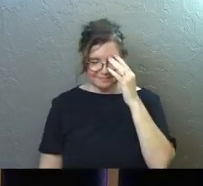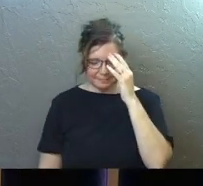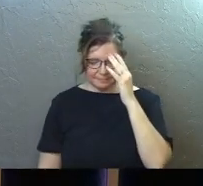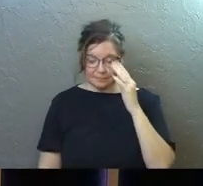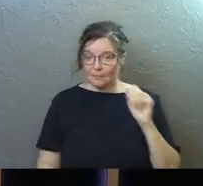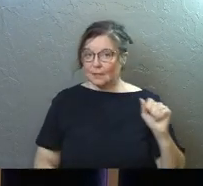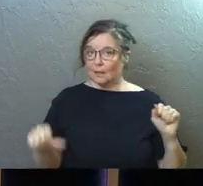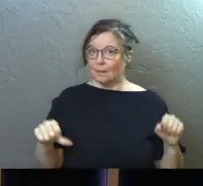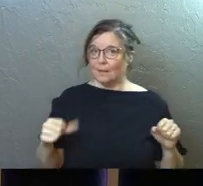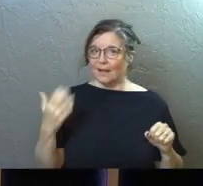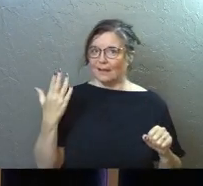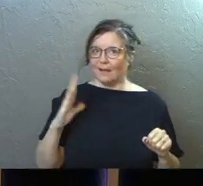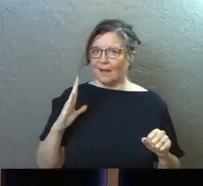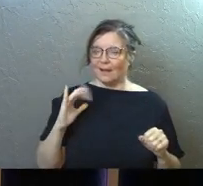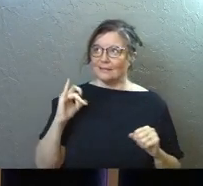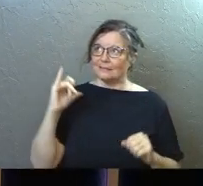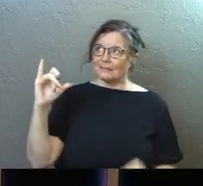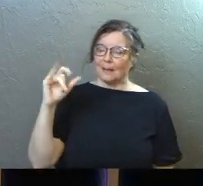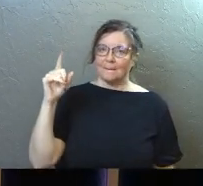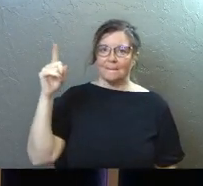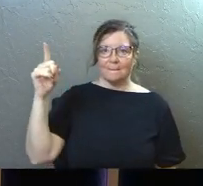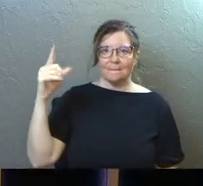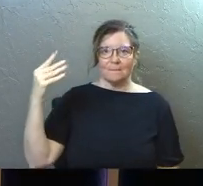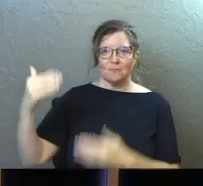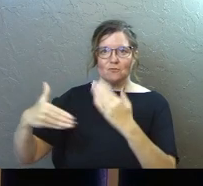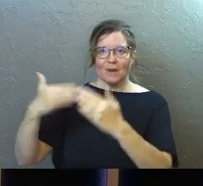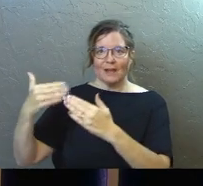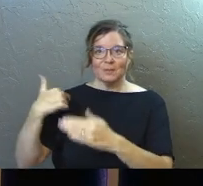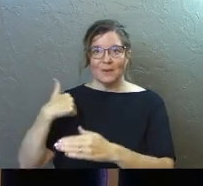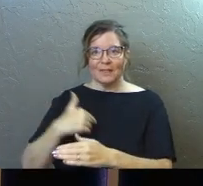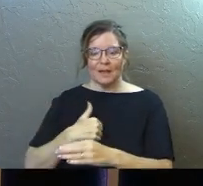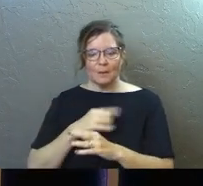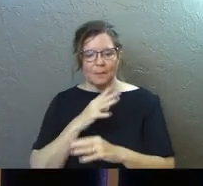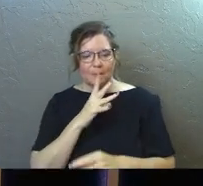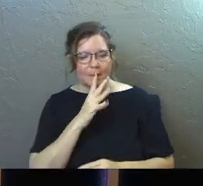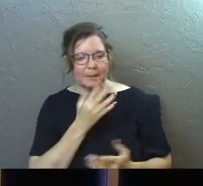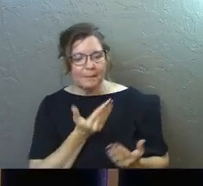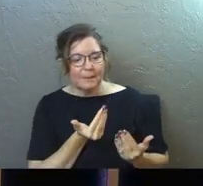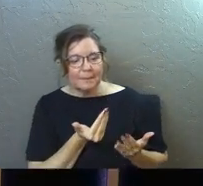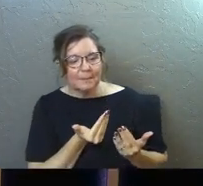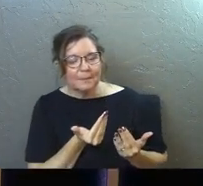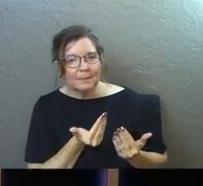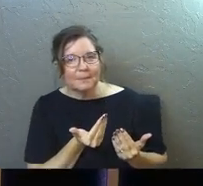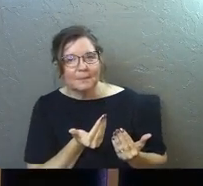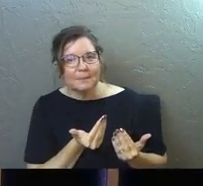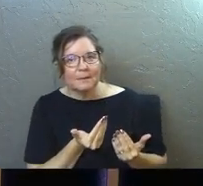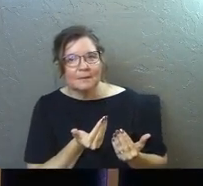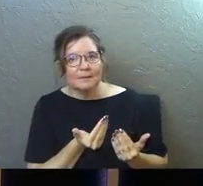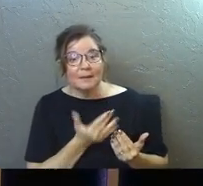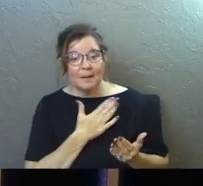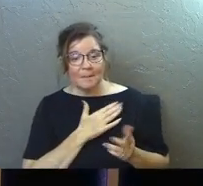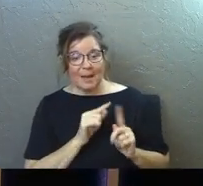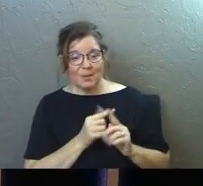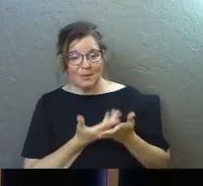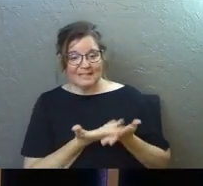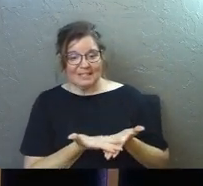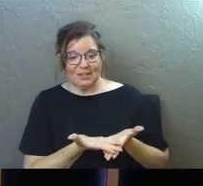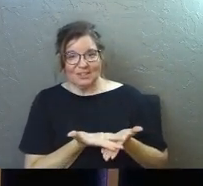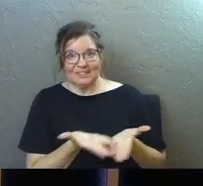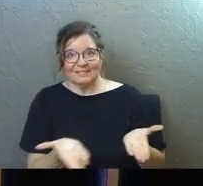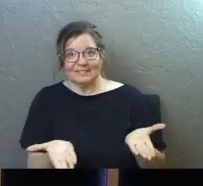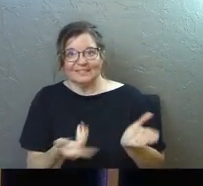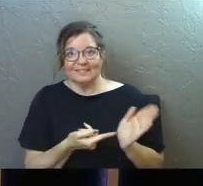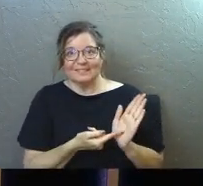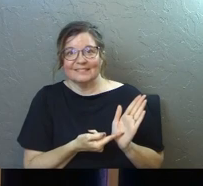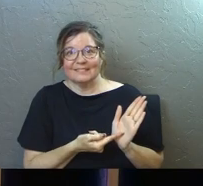Is it possible that God does the same process with all of us? That he says, my word is right here,